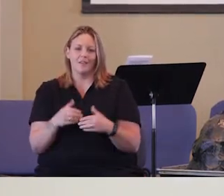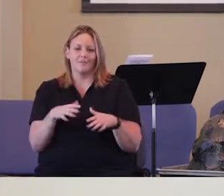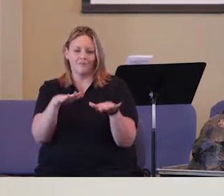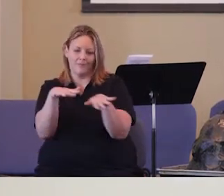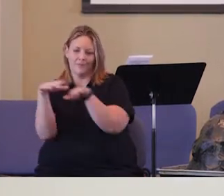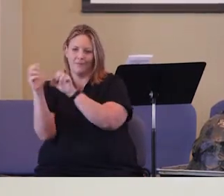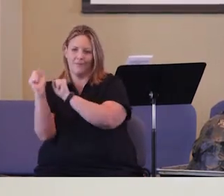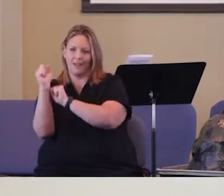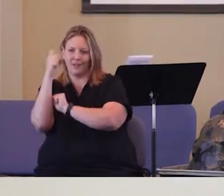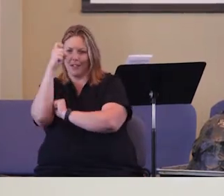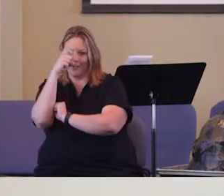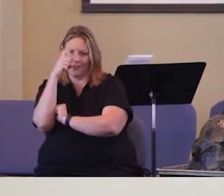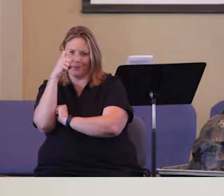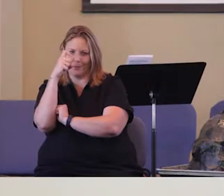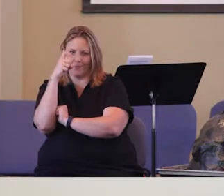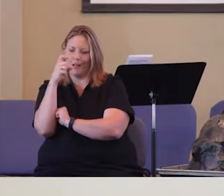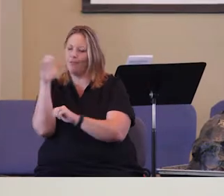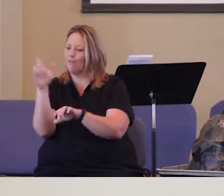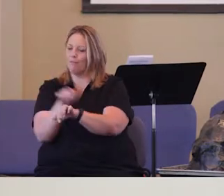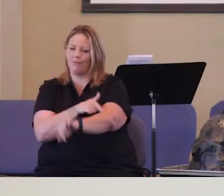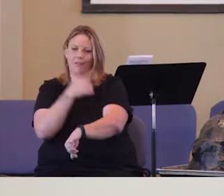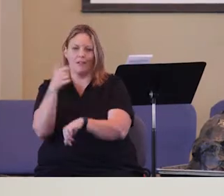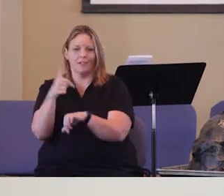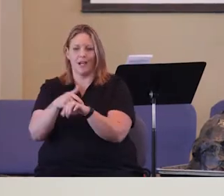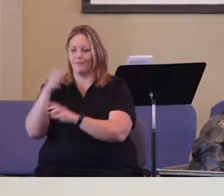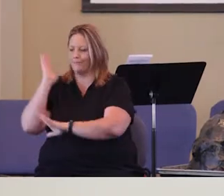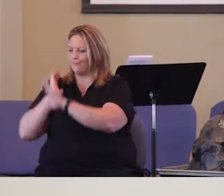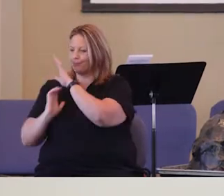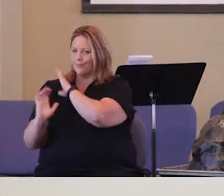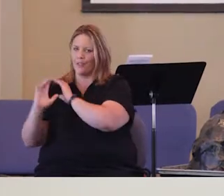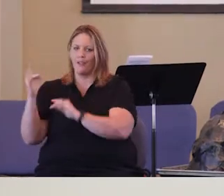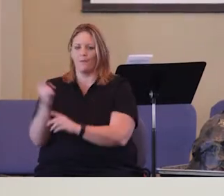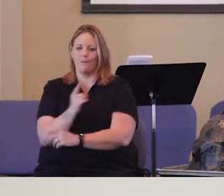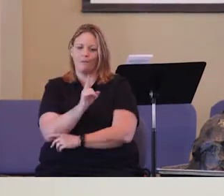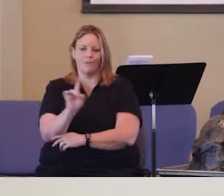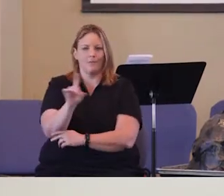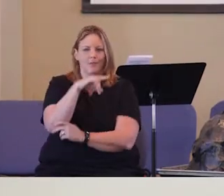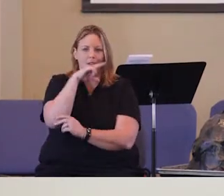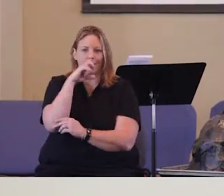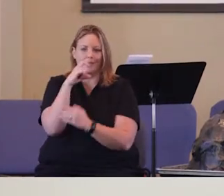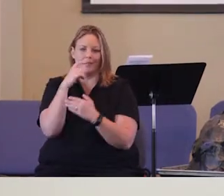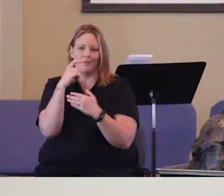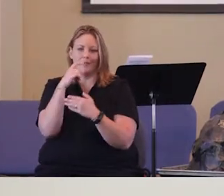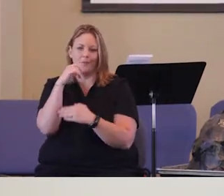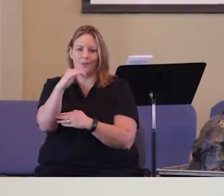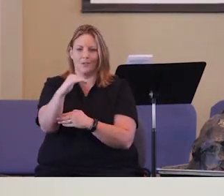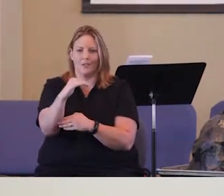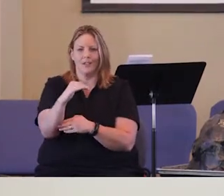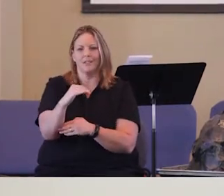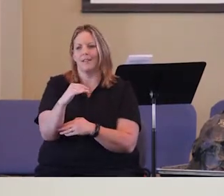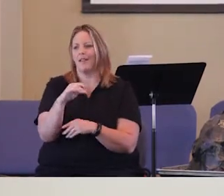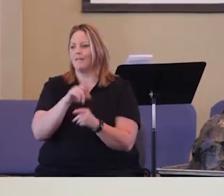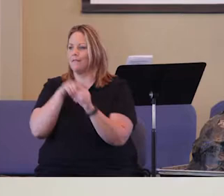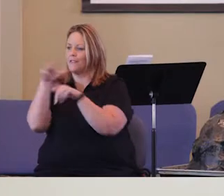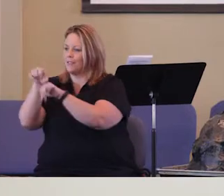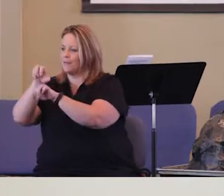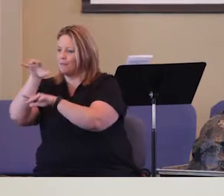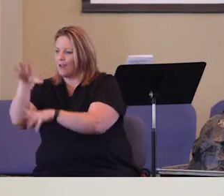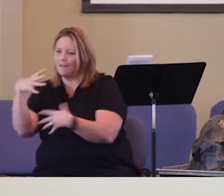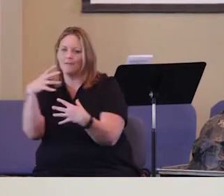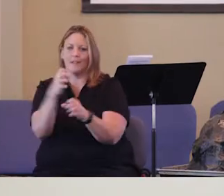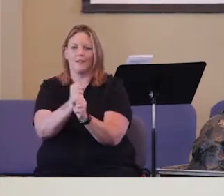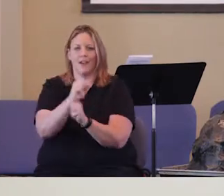They've left Egypt, obviously, a long time ago. They've wandered in the wilderness. They've gone to Mount Sinai. They've gotten the Ten Commandments.